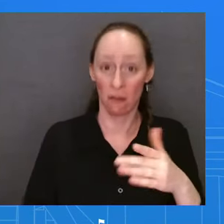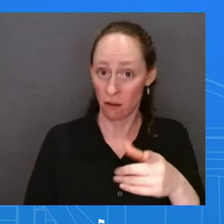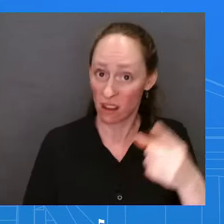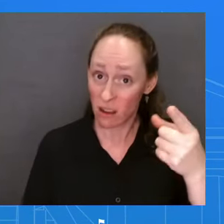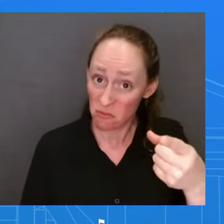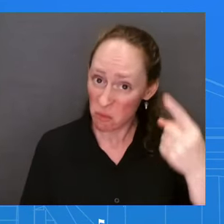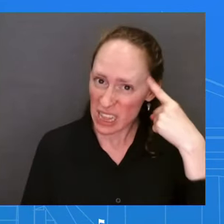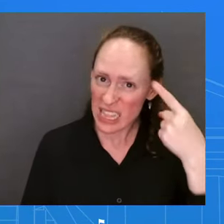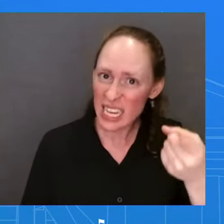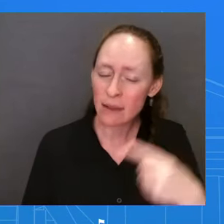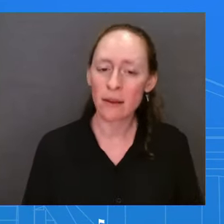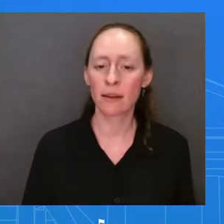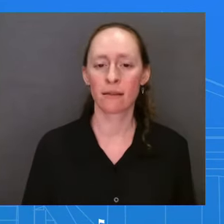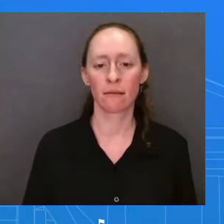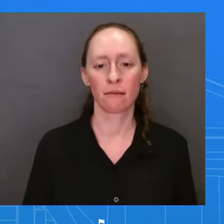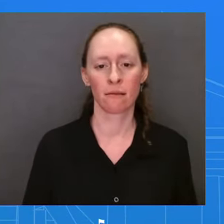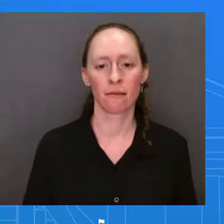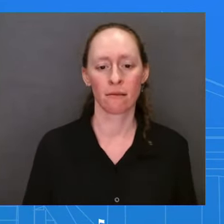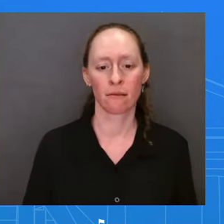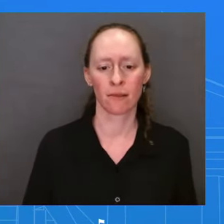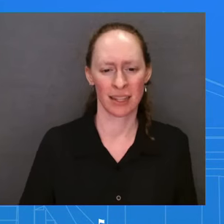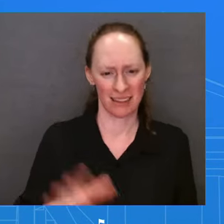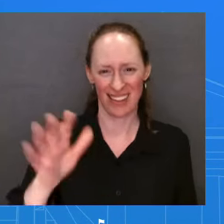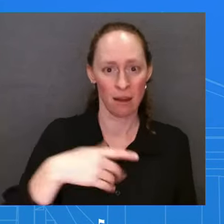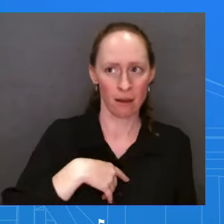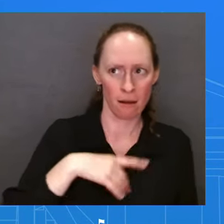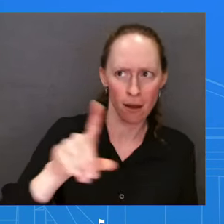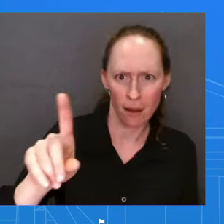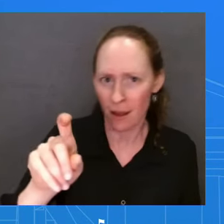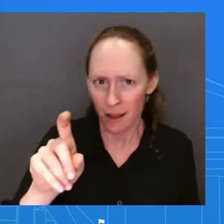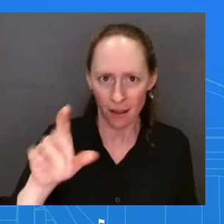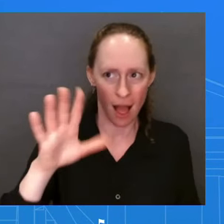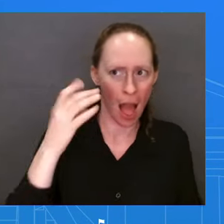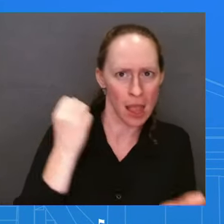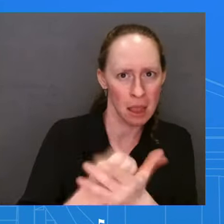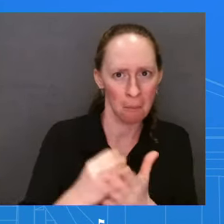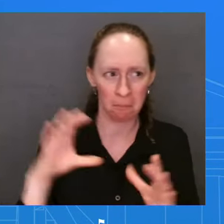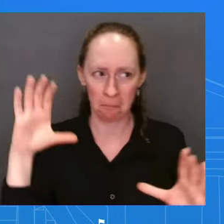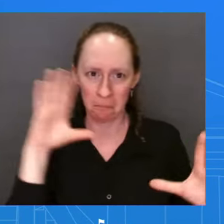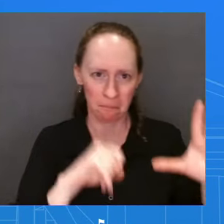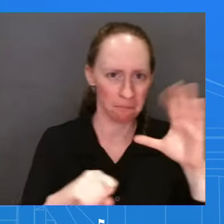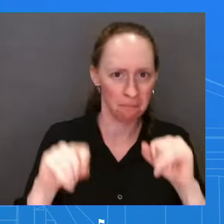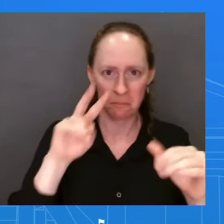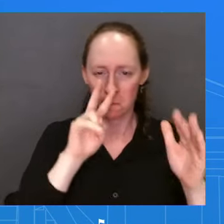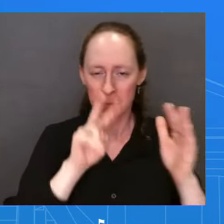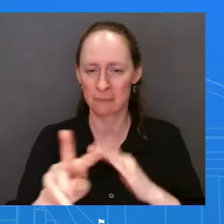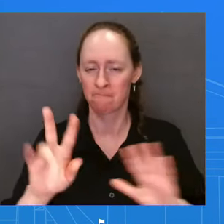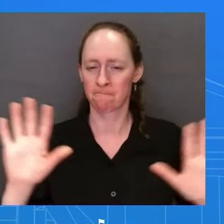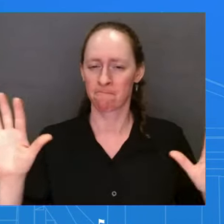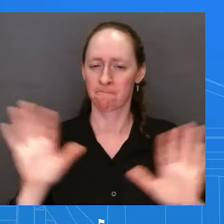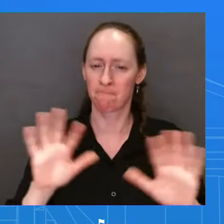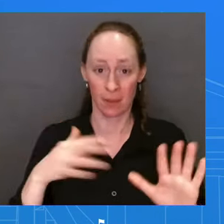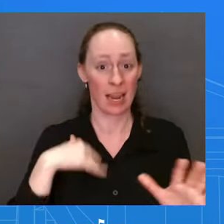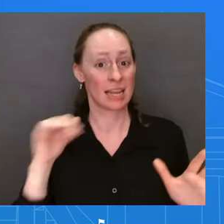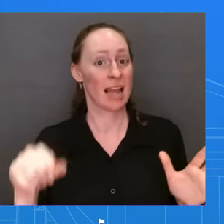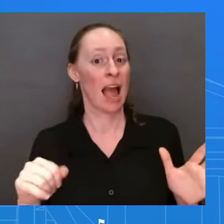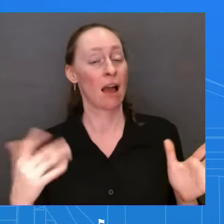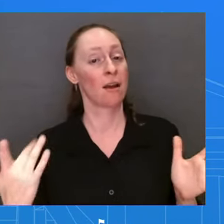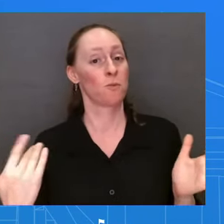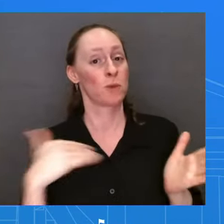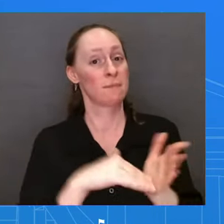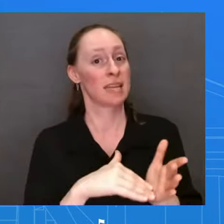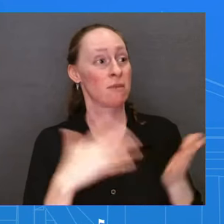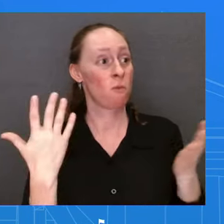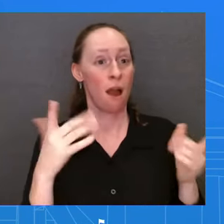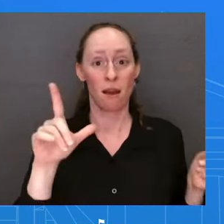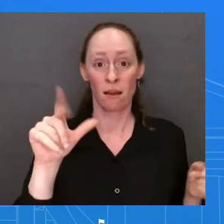economic forecasts from here. All I can say is what Lail said a few moments ago, which is that we've seen inflation come down significantly